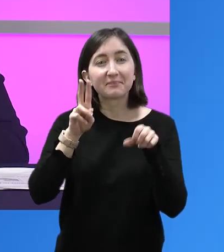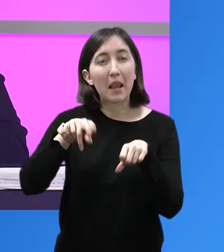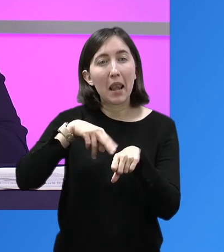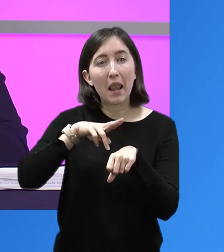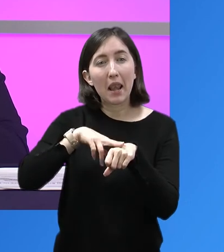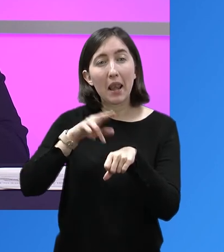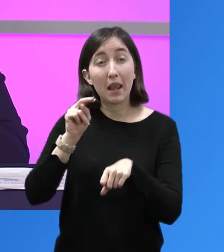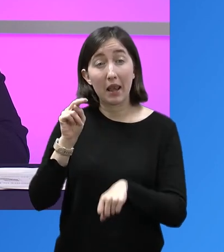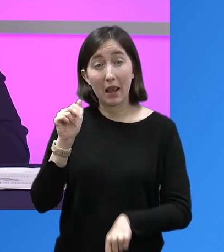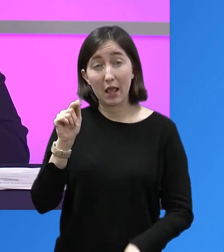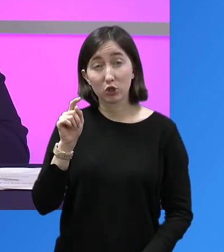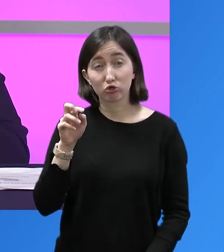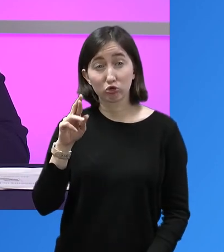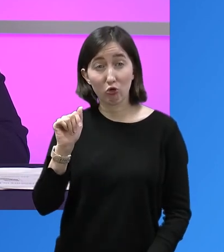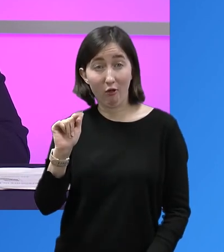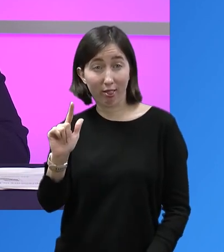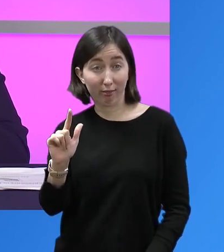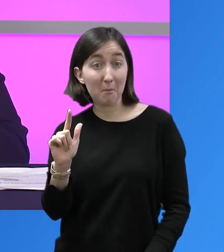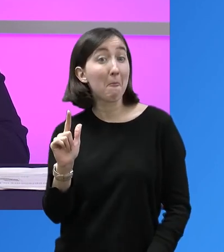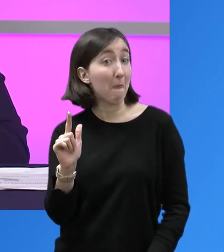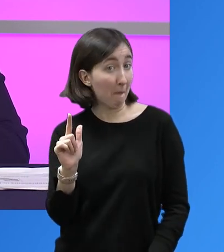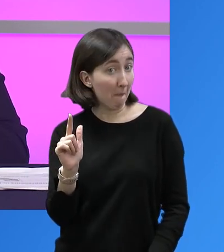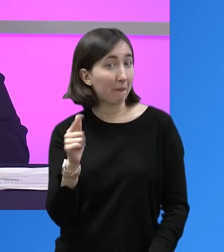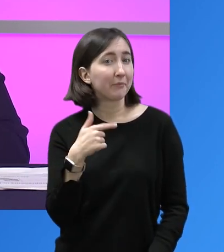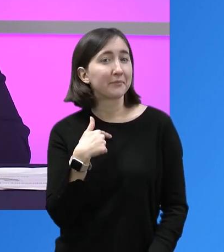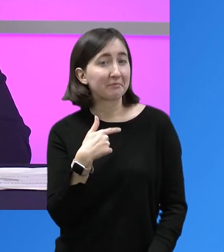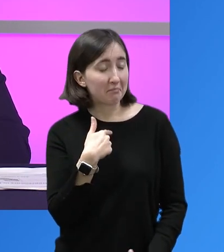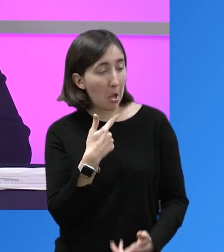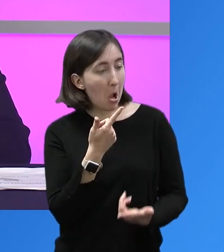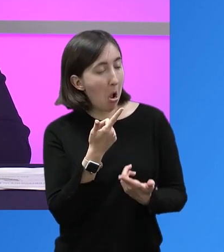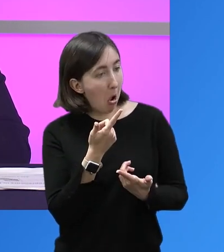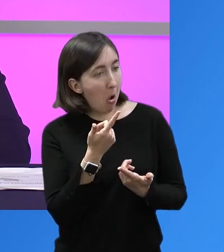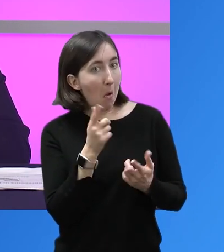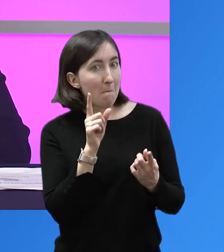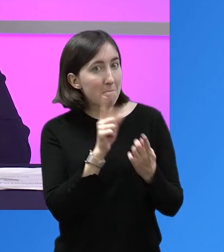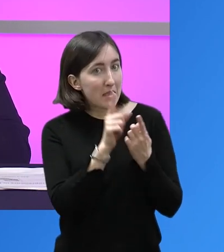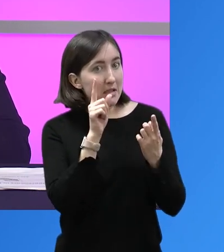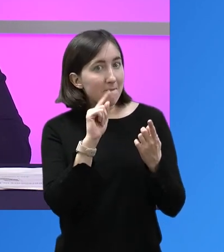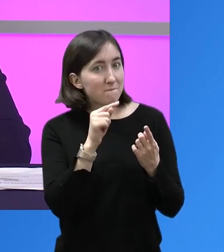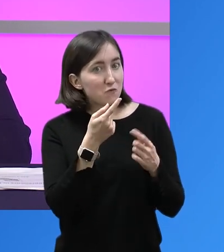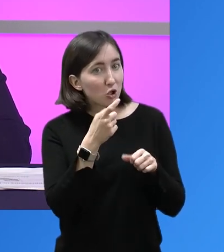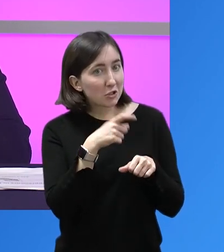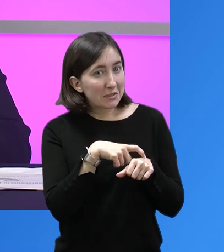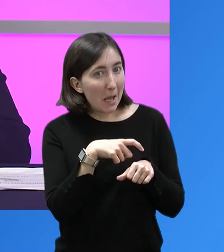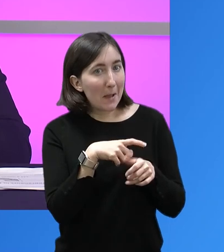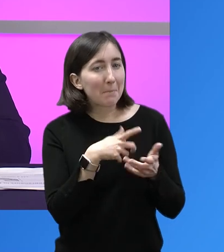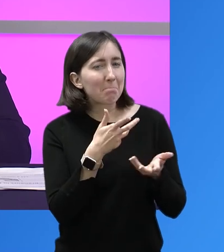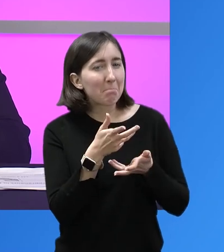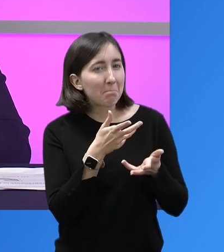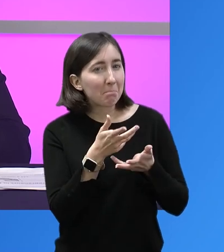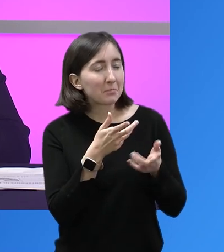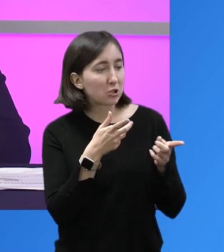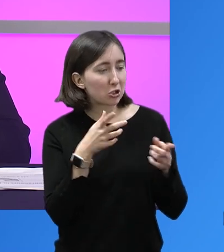interested in that it was natural. And so in meeting her just that one time, I learned about why she created her business.